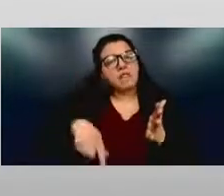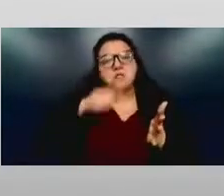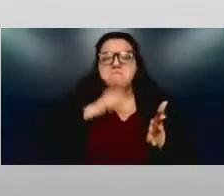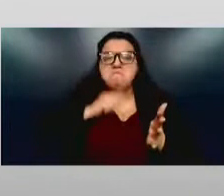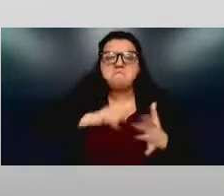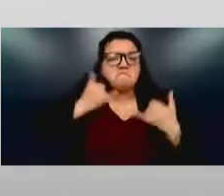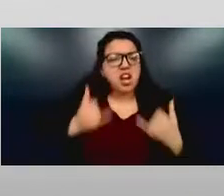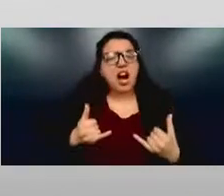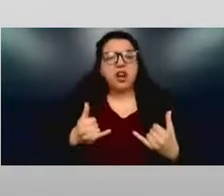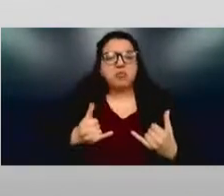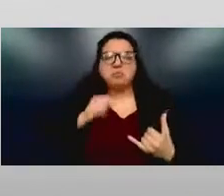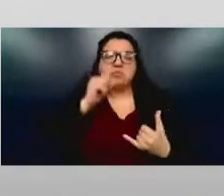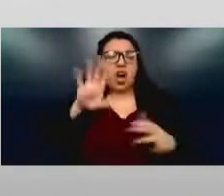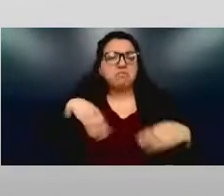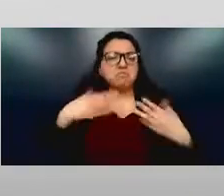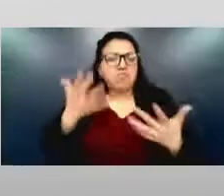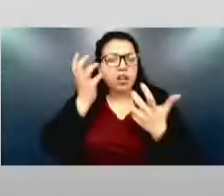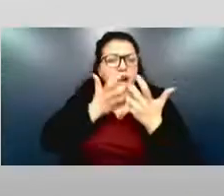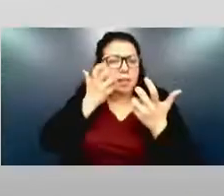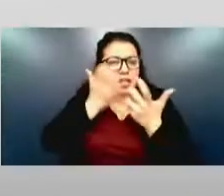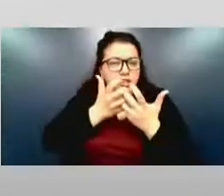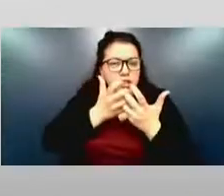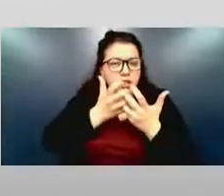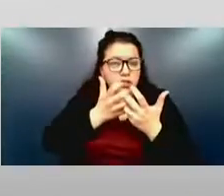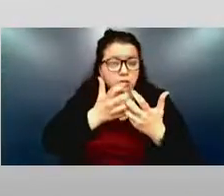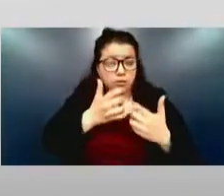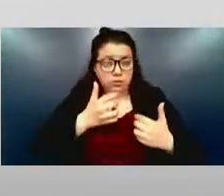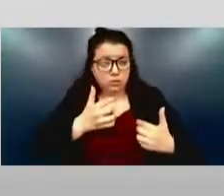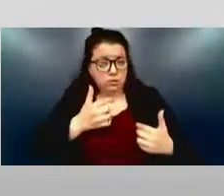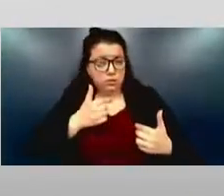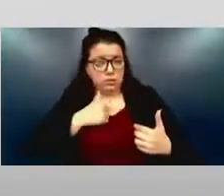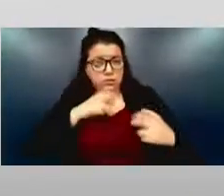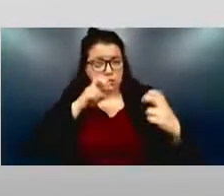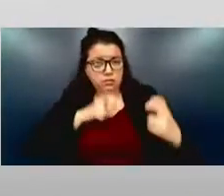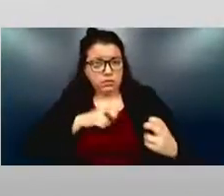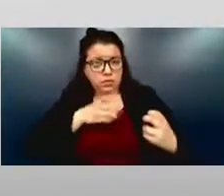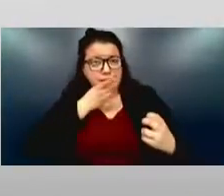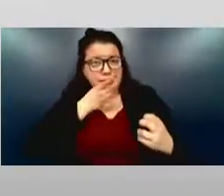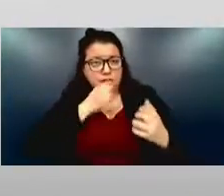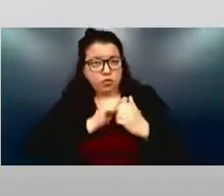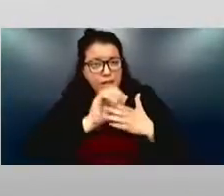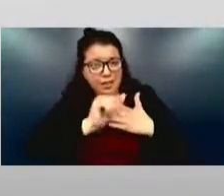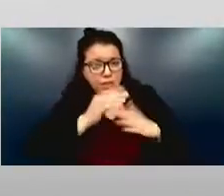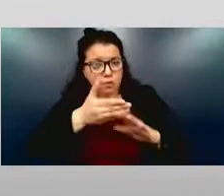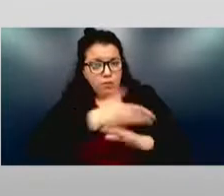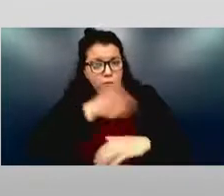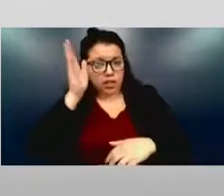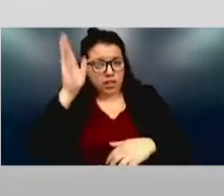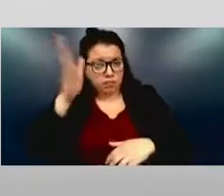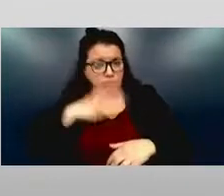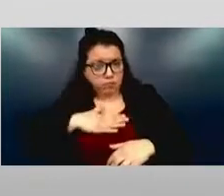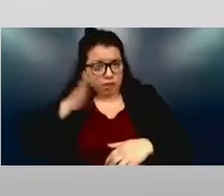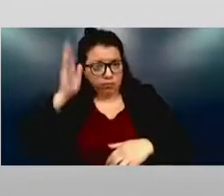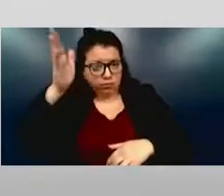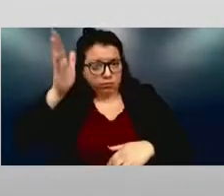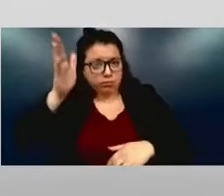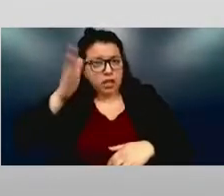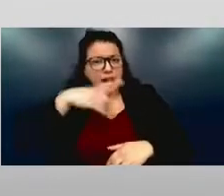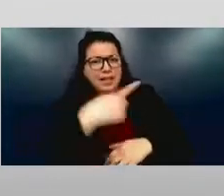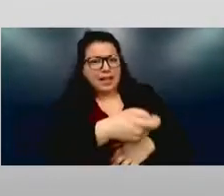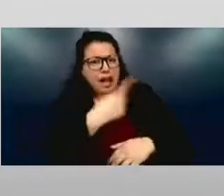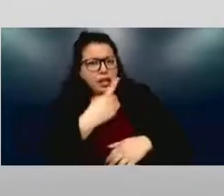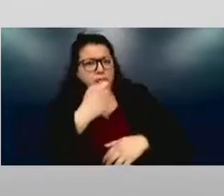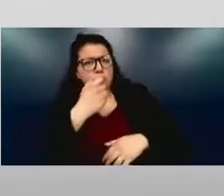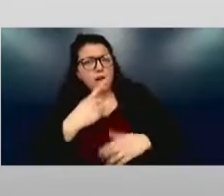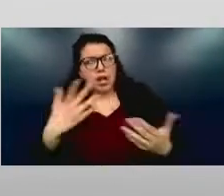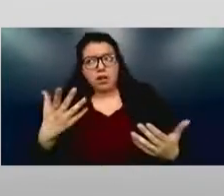you know, I was having dinner with the leadership before I gave my keynote, and they asked me, so, you know, what do you suggest that we do when these students, you know, are asking for their